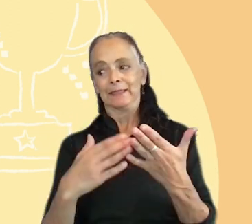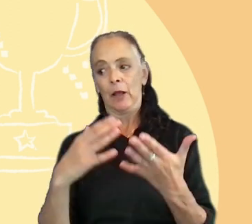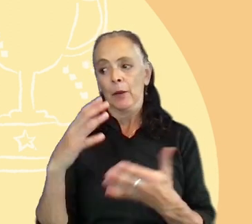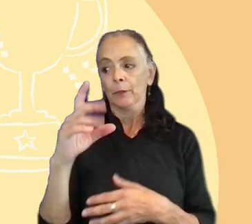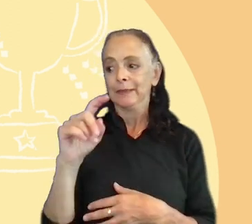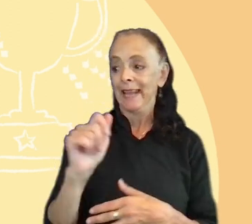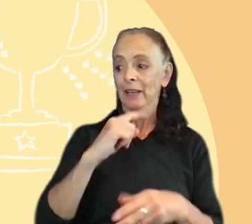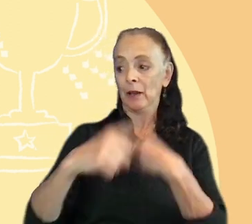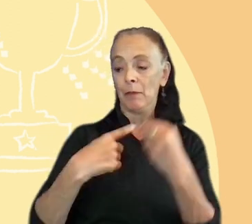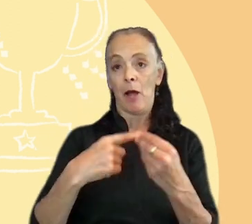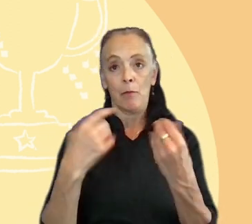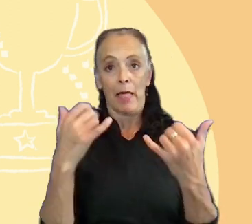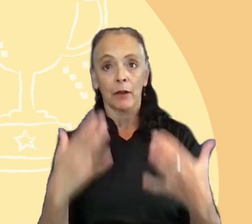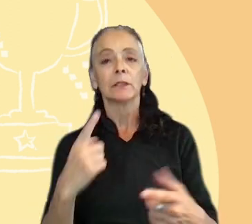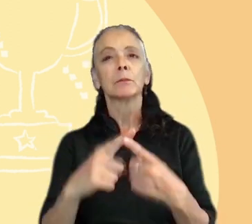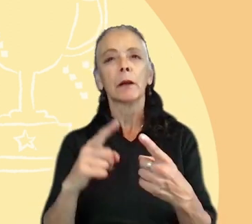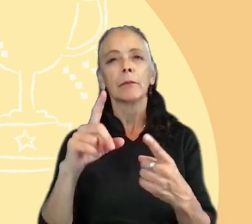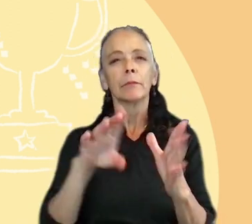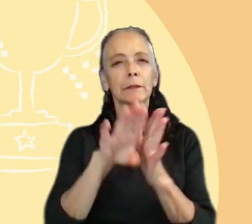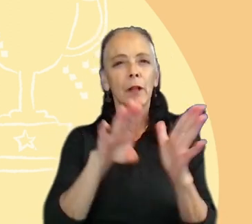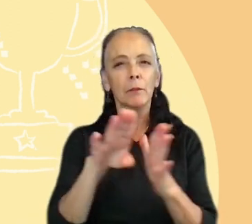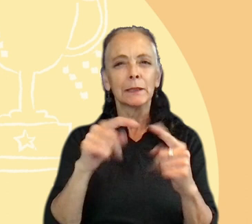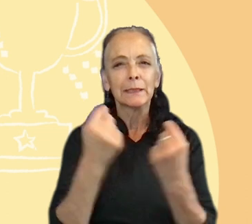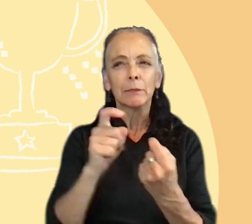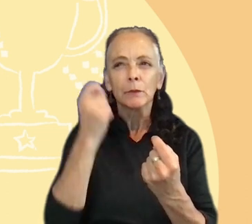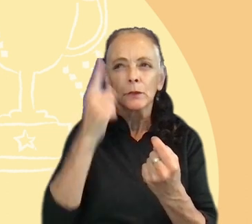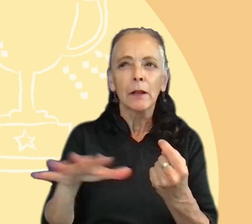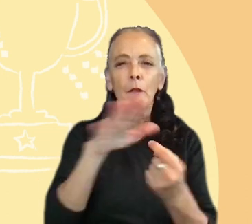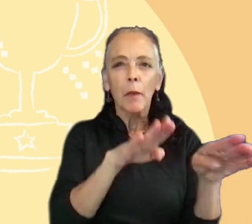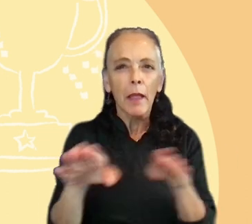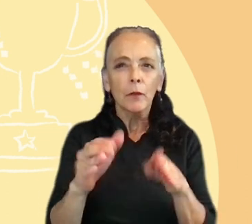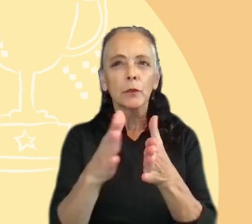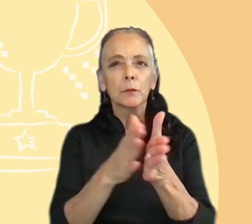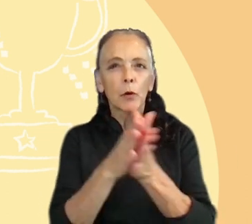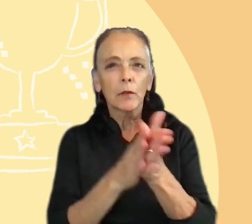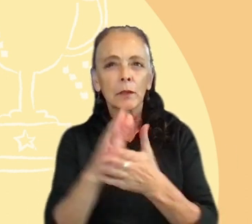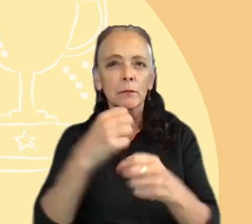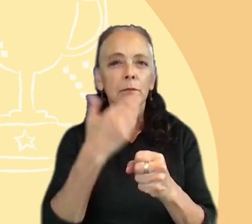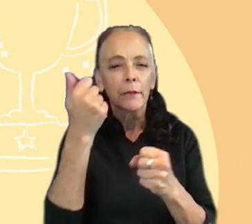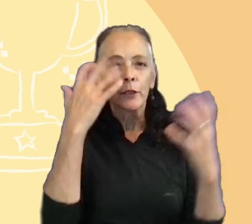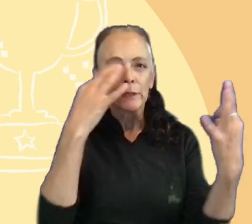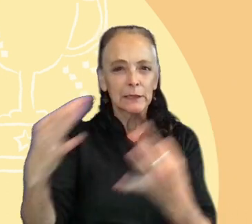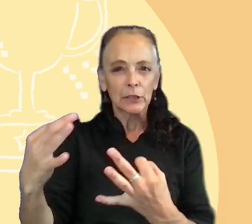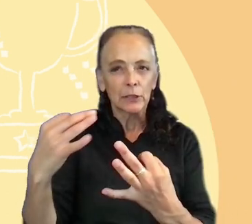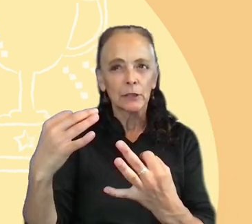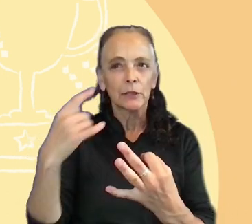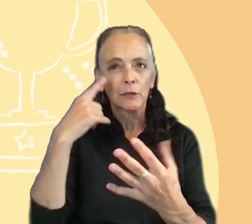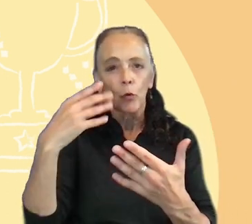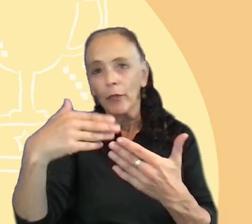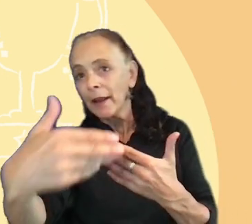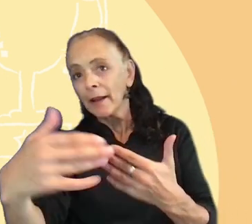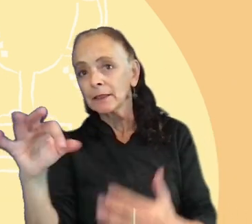but the development team needed to understand behaviors and motivations to make better decisions for the next features.